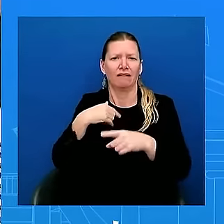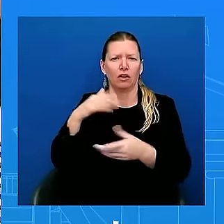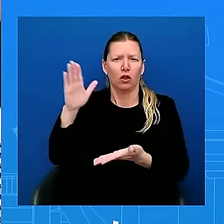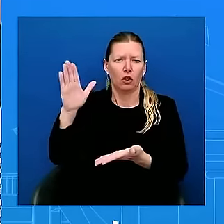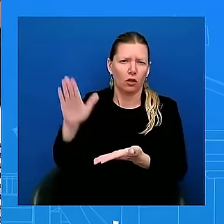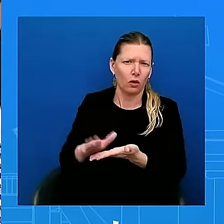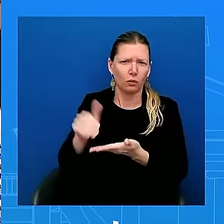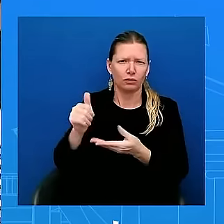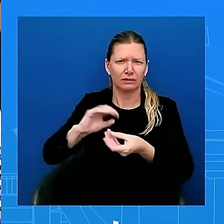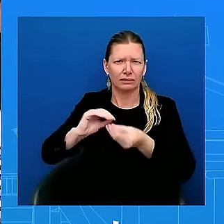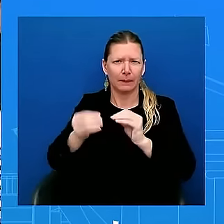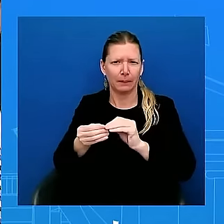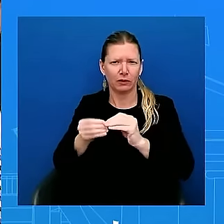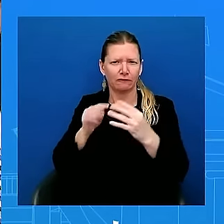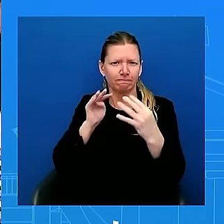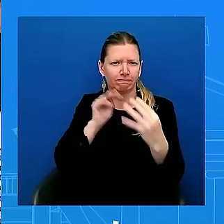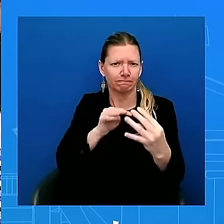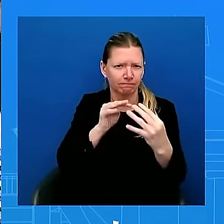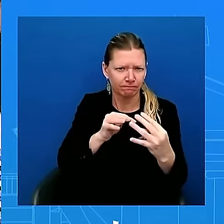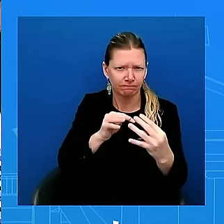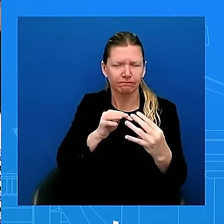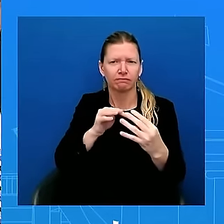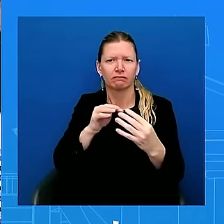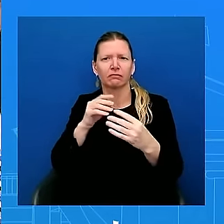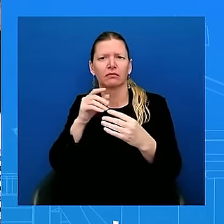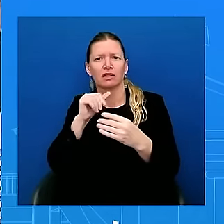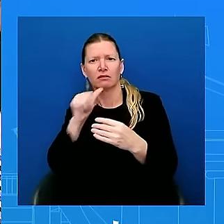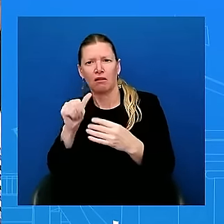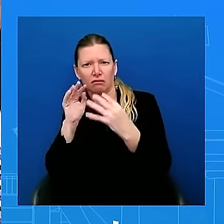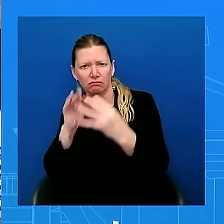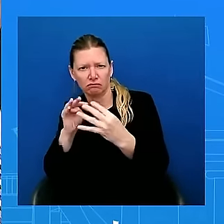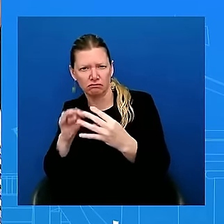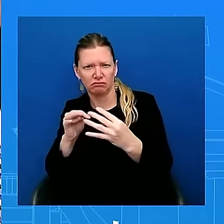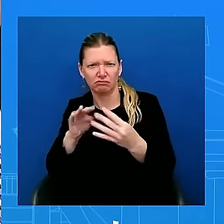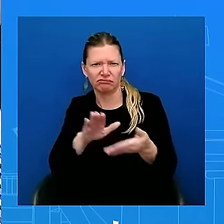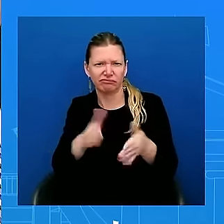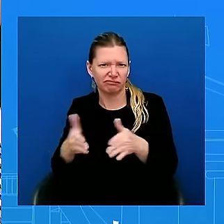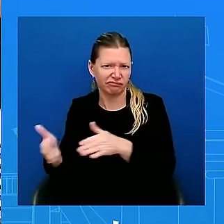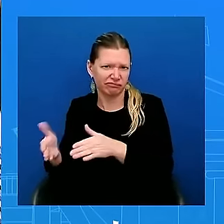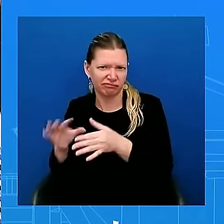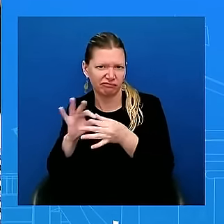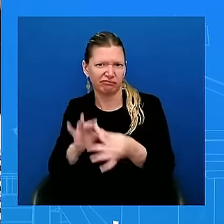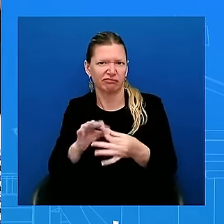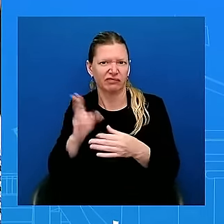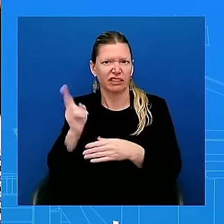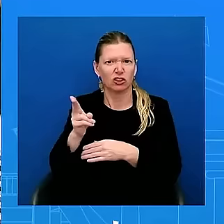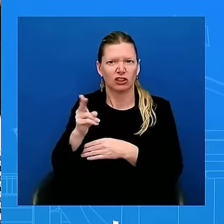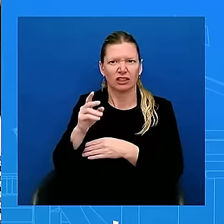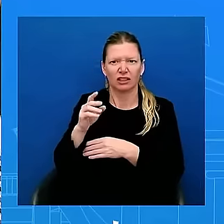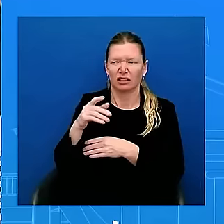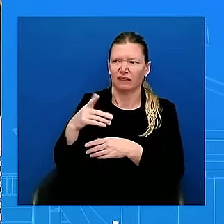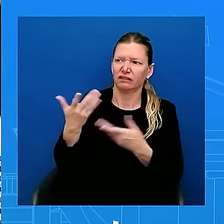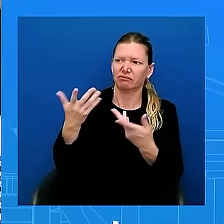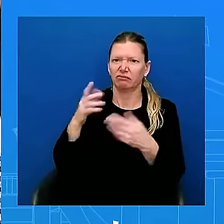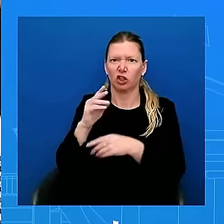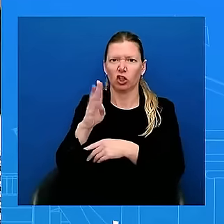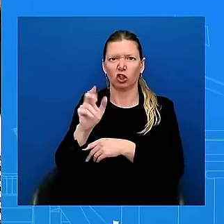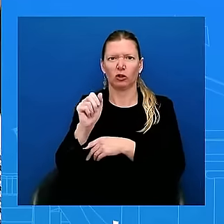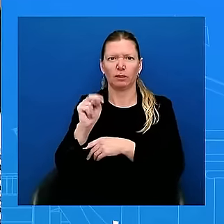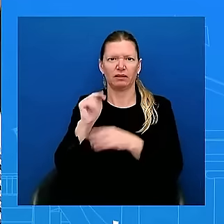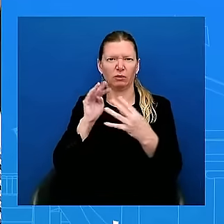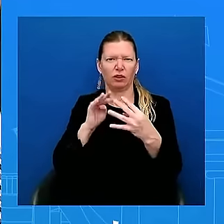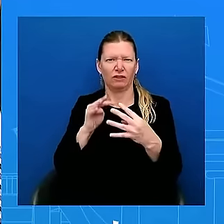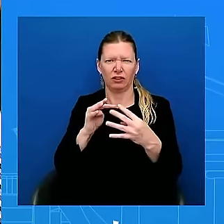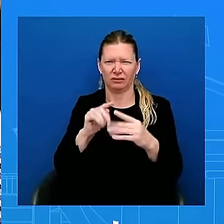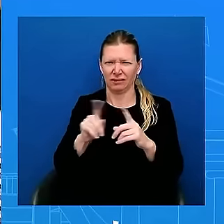has found it reasonable to assess that the Israelis' actions at times have been inconsistent with international law. So who is correct here? And is the